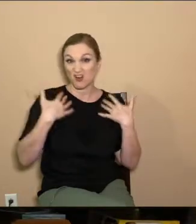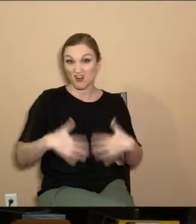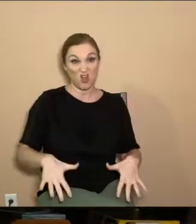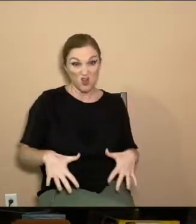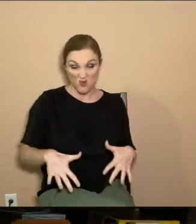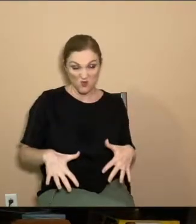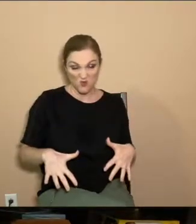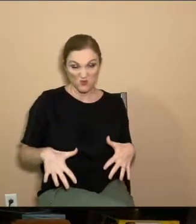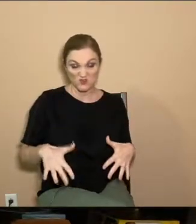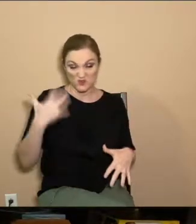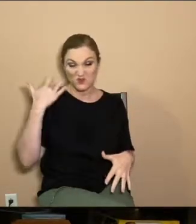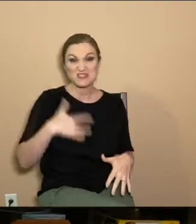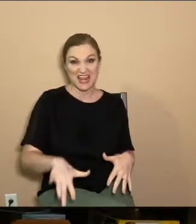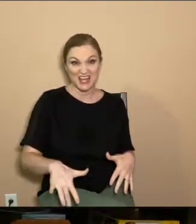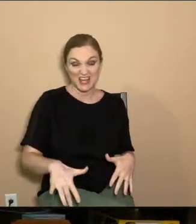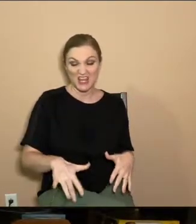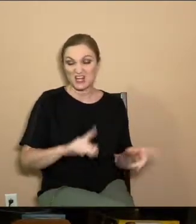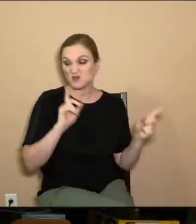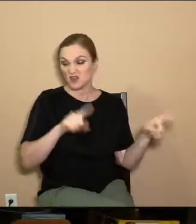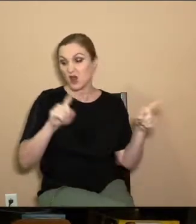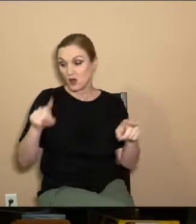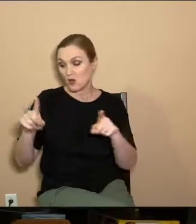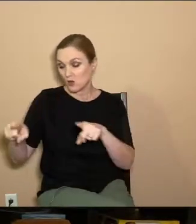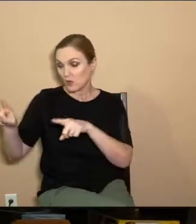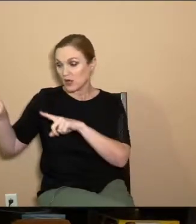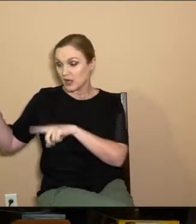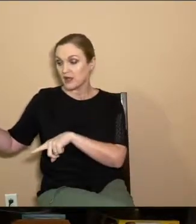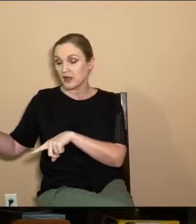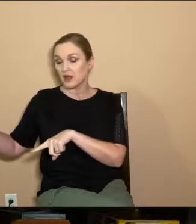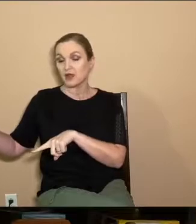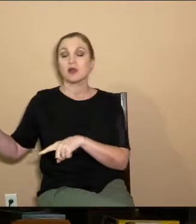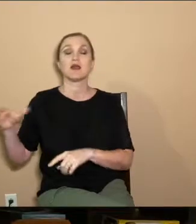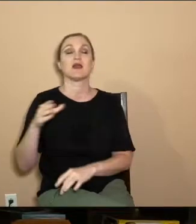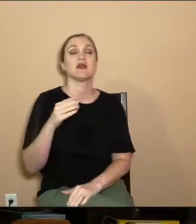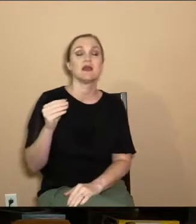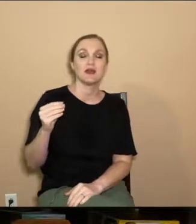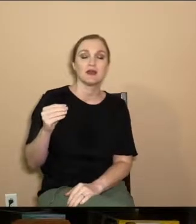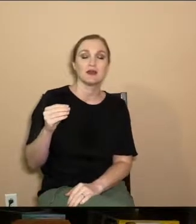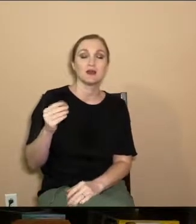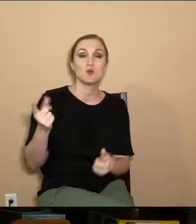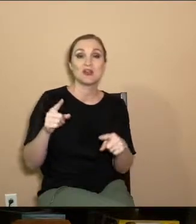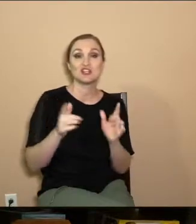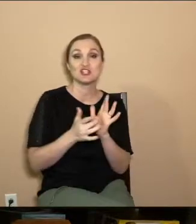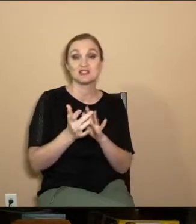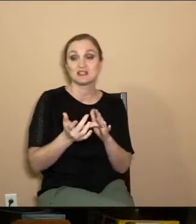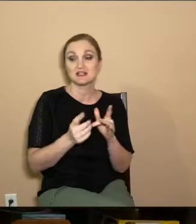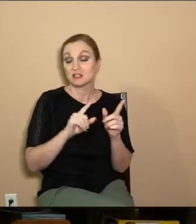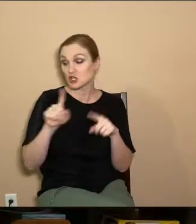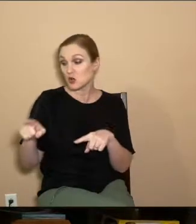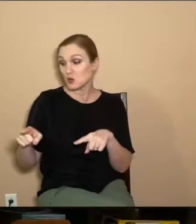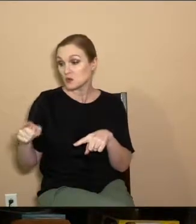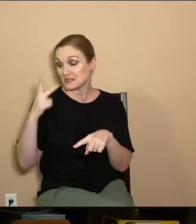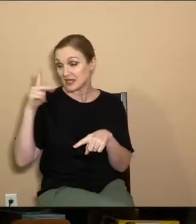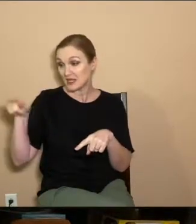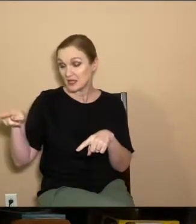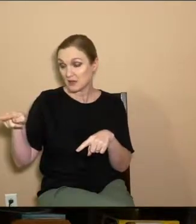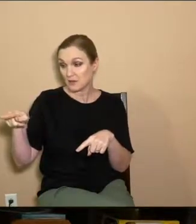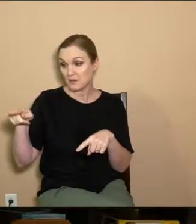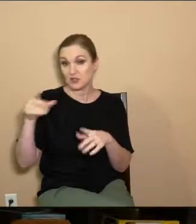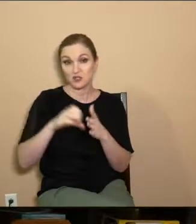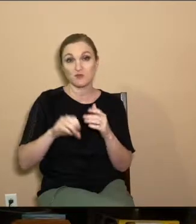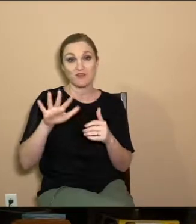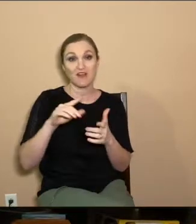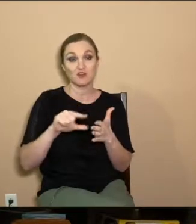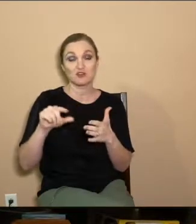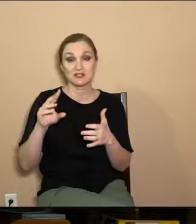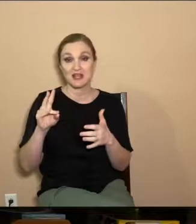Uh, and he's, he's going about the countryside. And when Jesus comes to him in Mark chapter five and verse